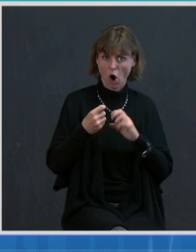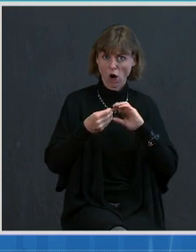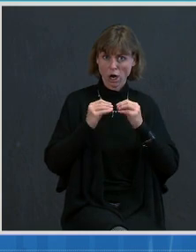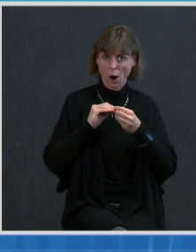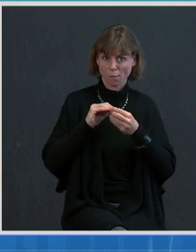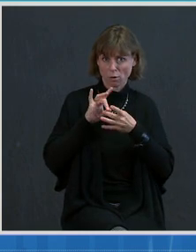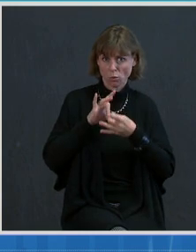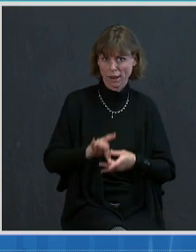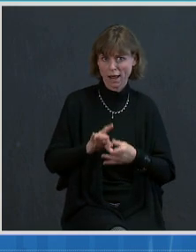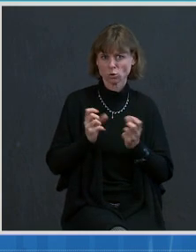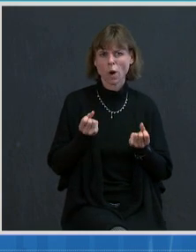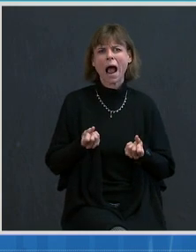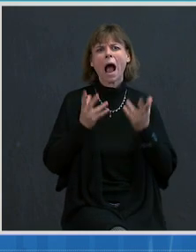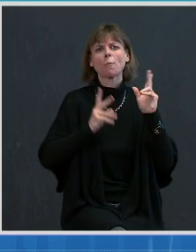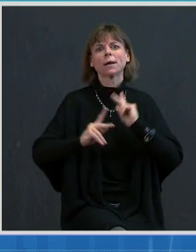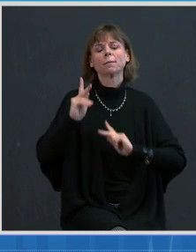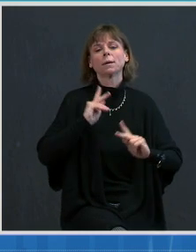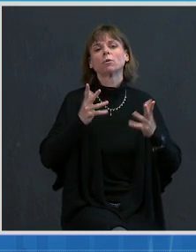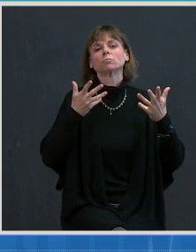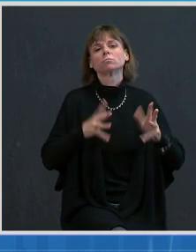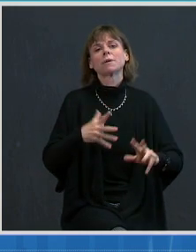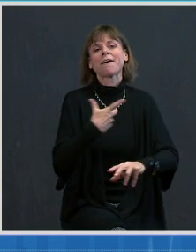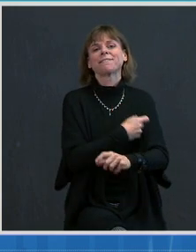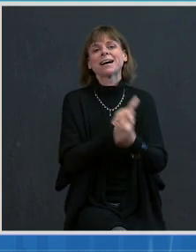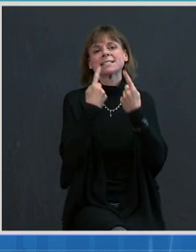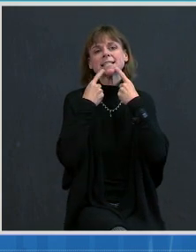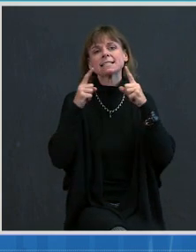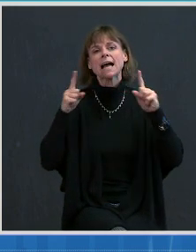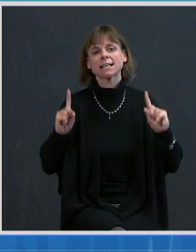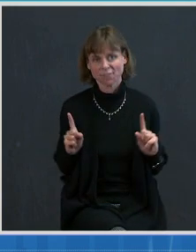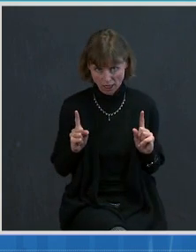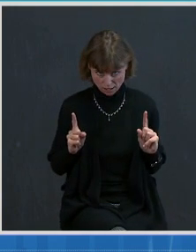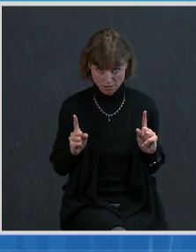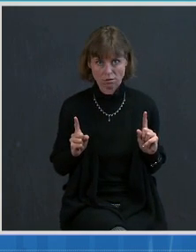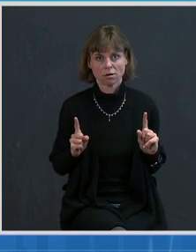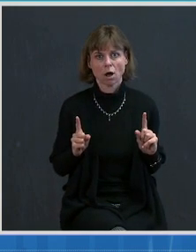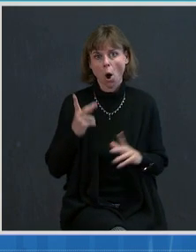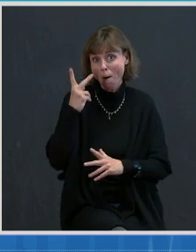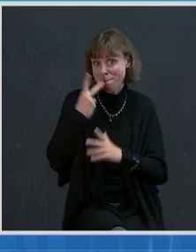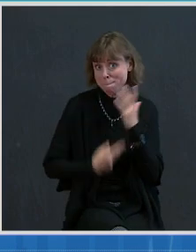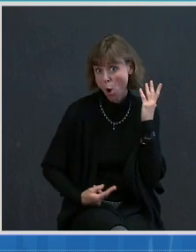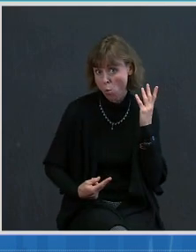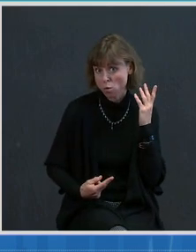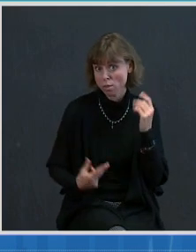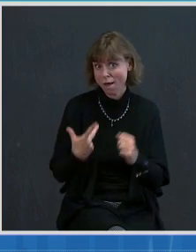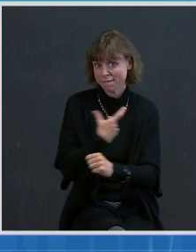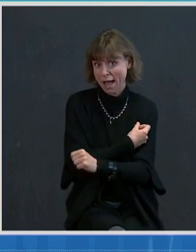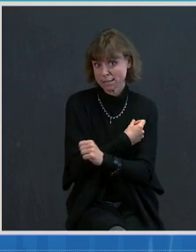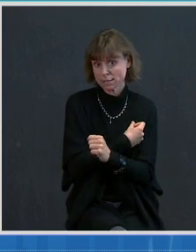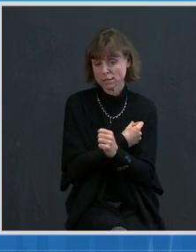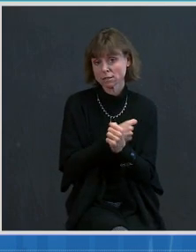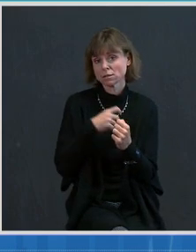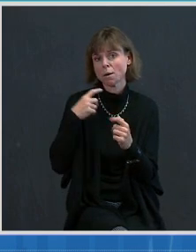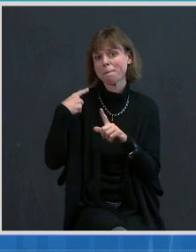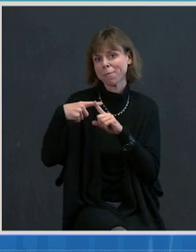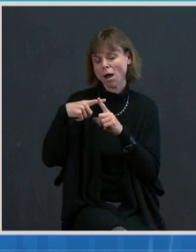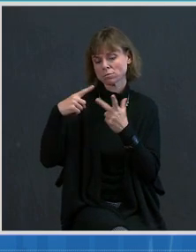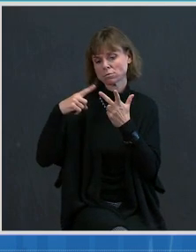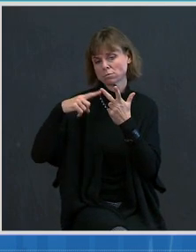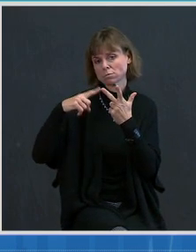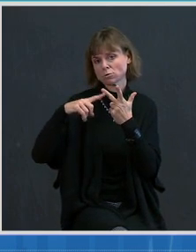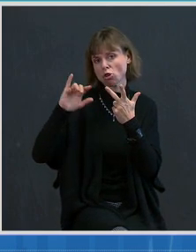many people have been vaccinated successfully with both vaccines, as well as the one from Johnson & Johnson?